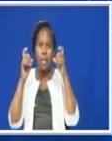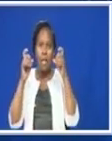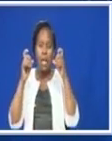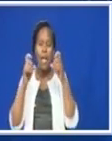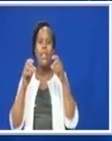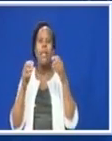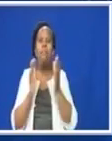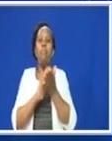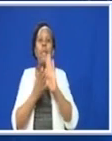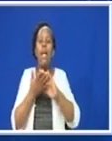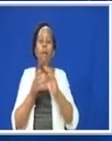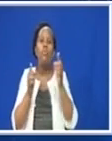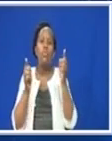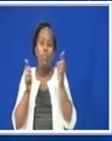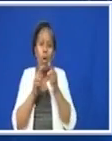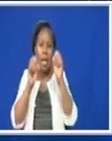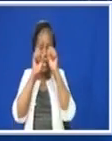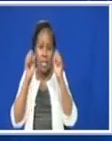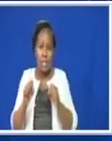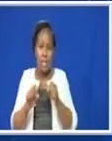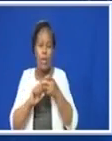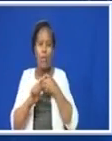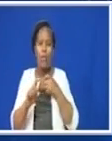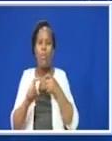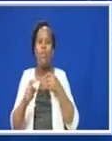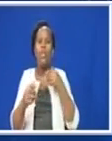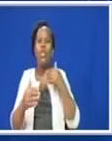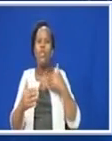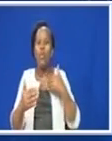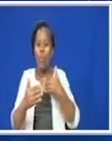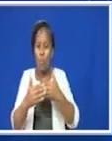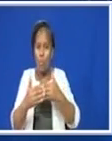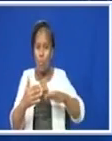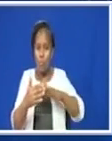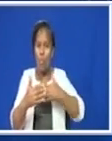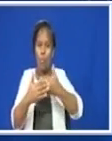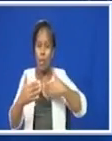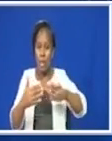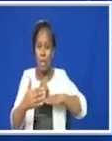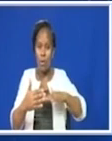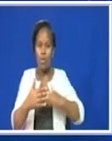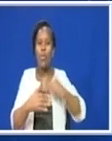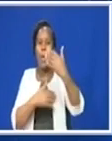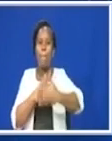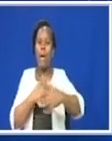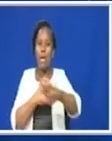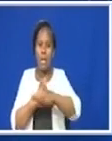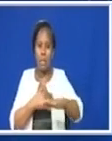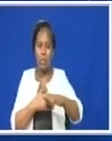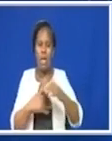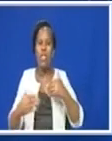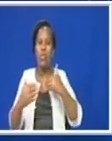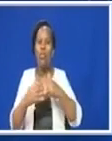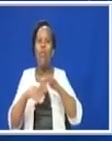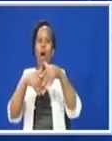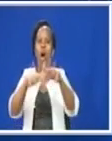grow smaller in size from the foreground to the background. So they become smaller and smaller as you move away from